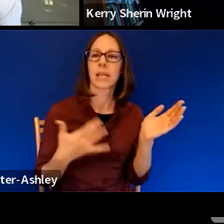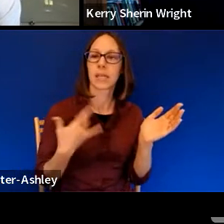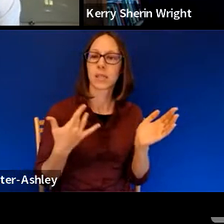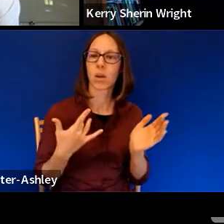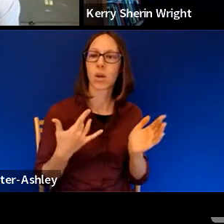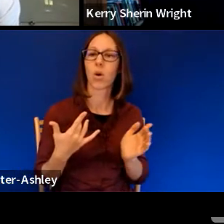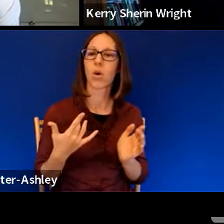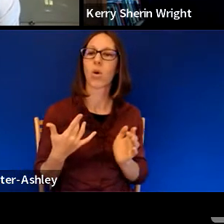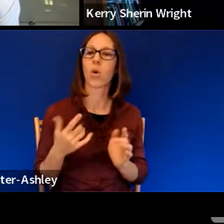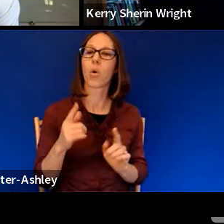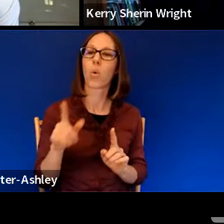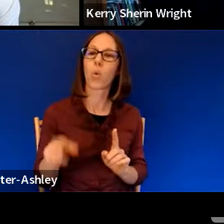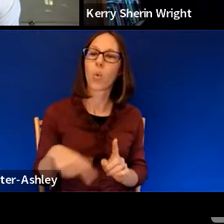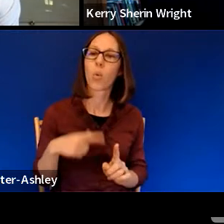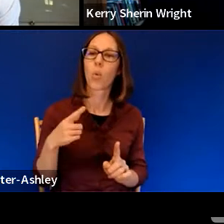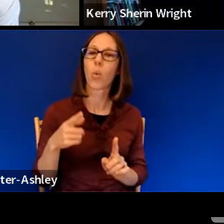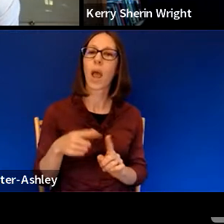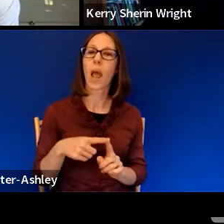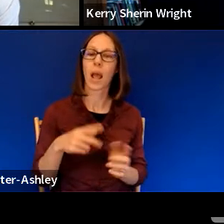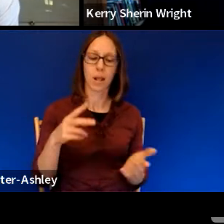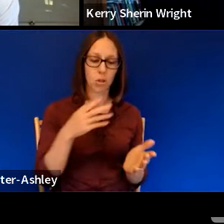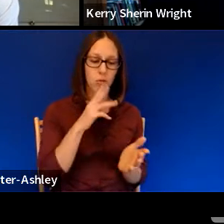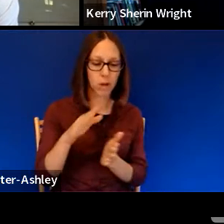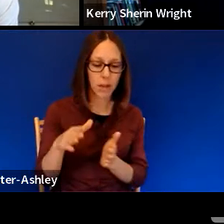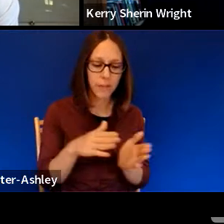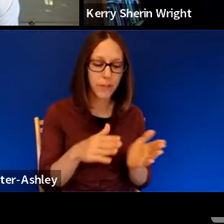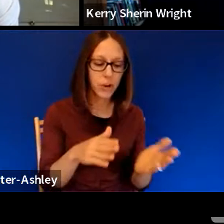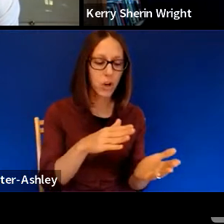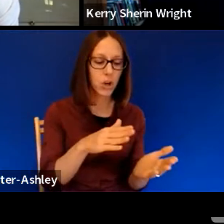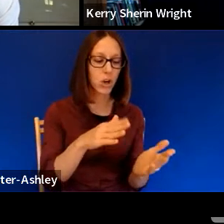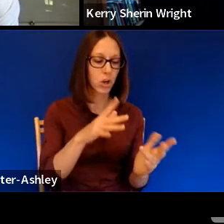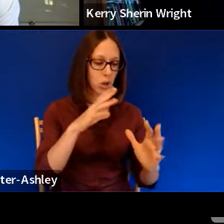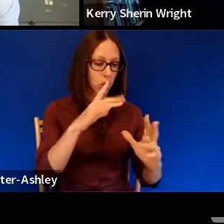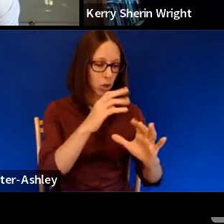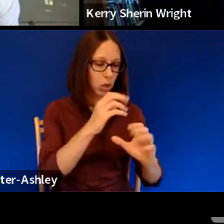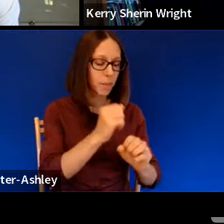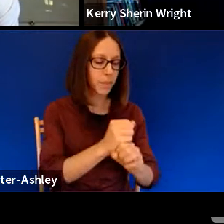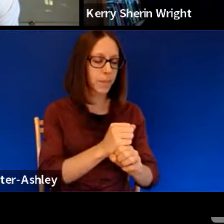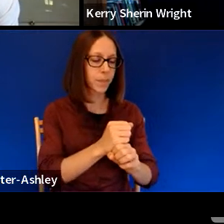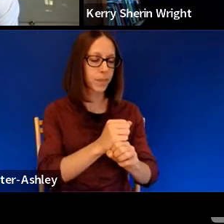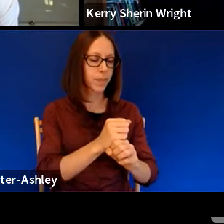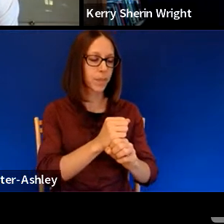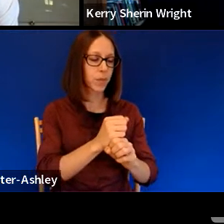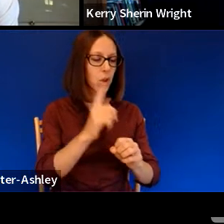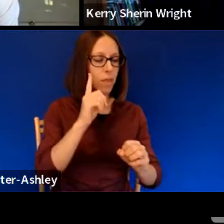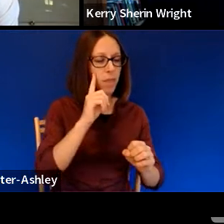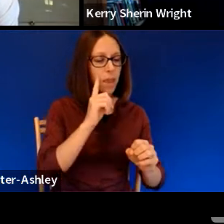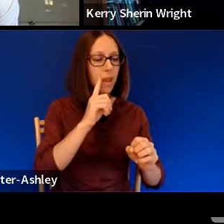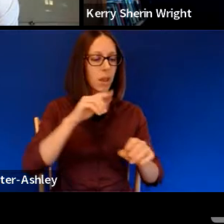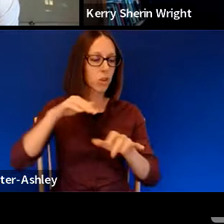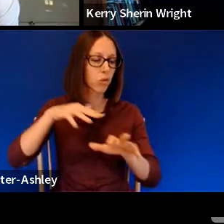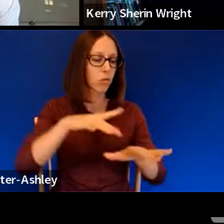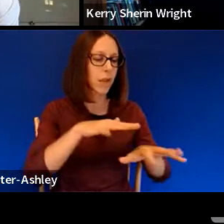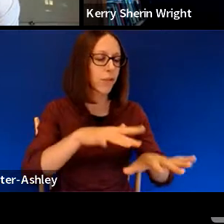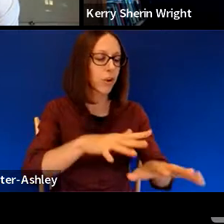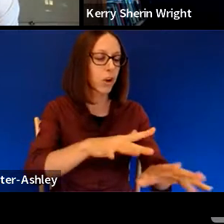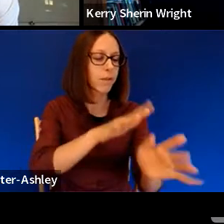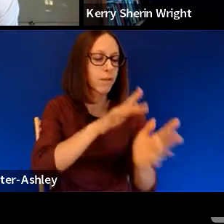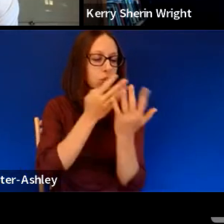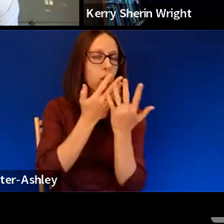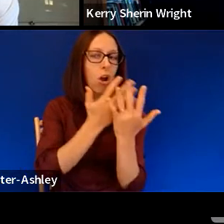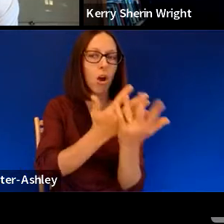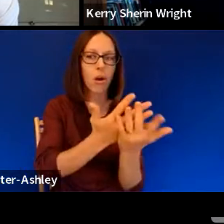draw upon a river, you're automatically thinking about that river of song that came before that includes,